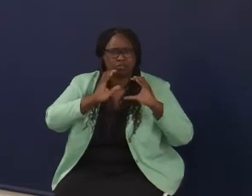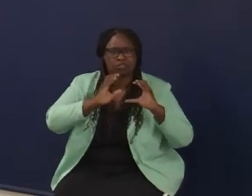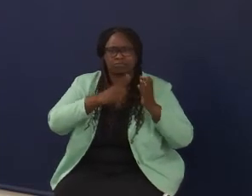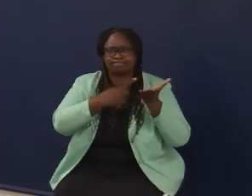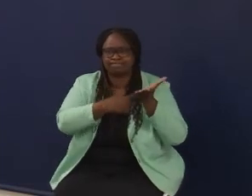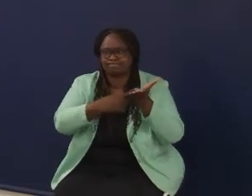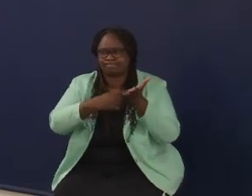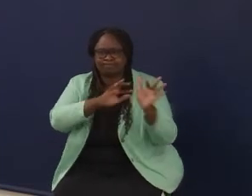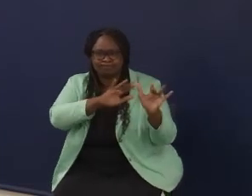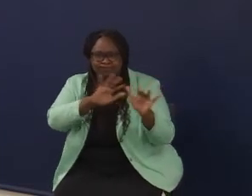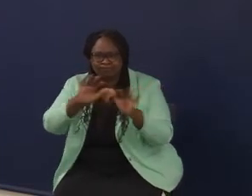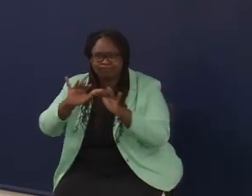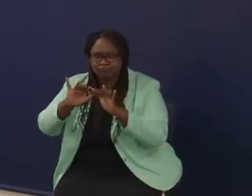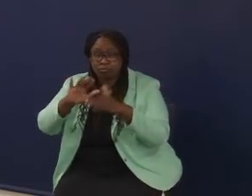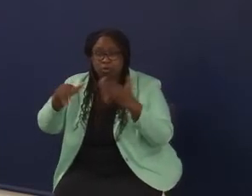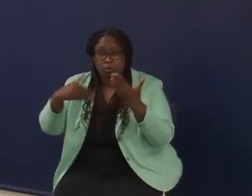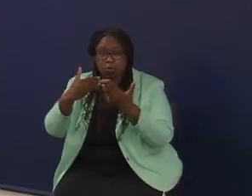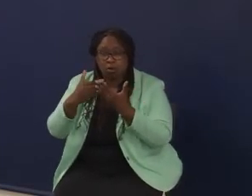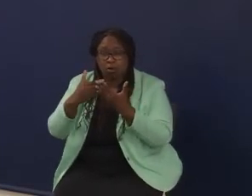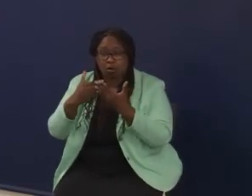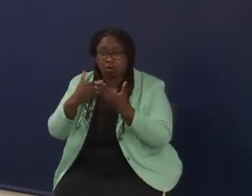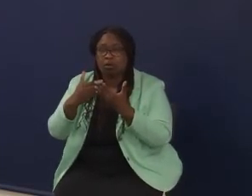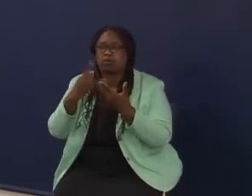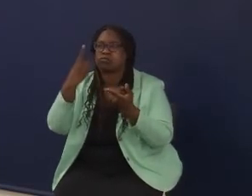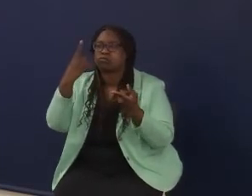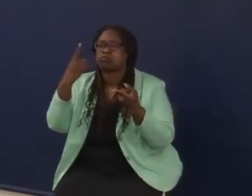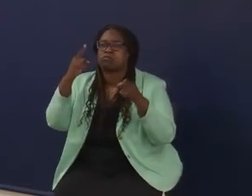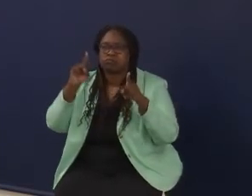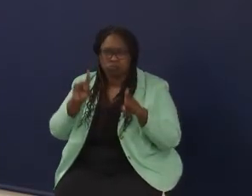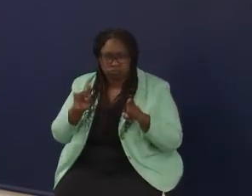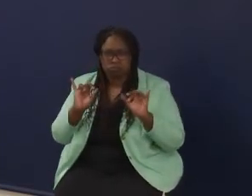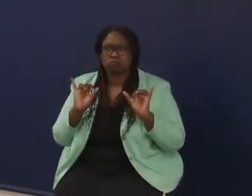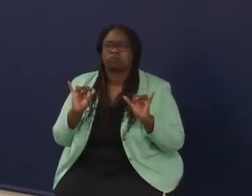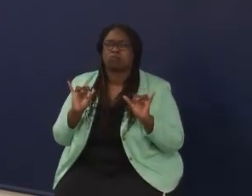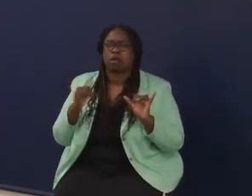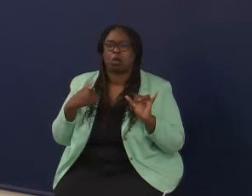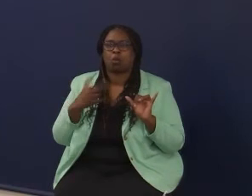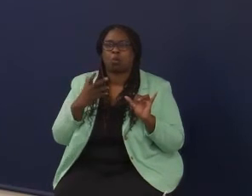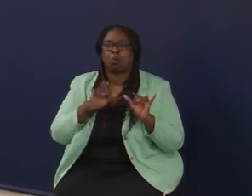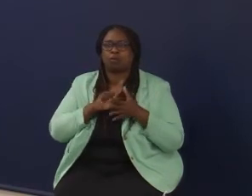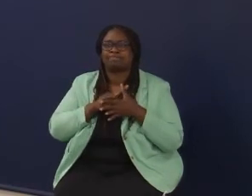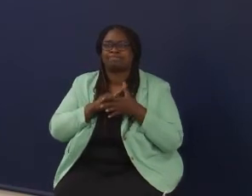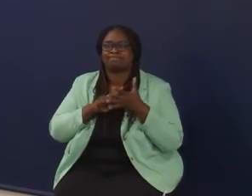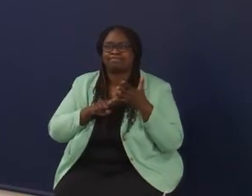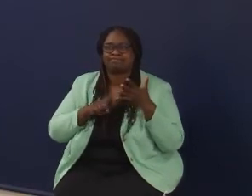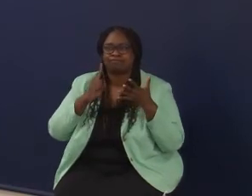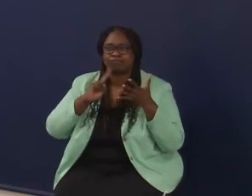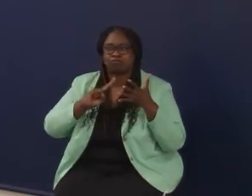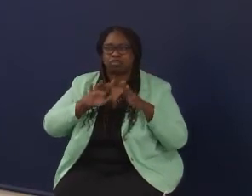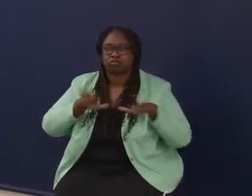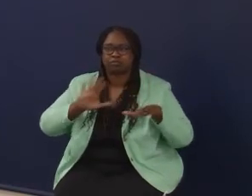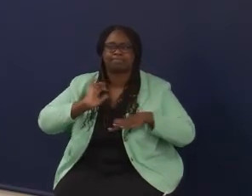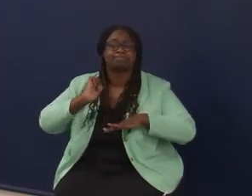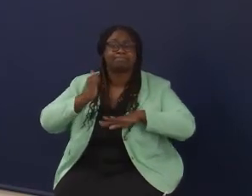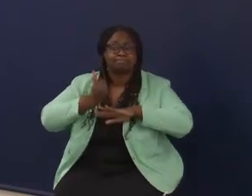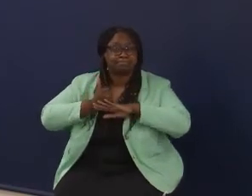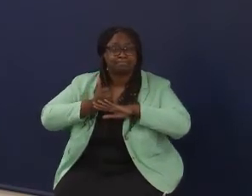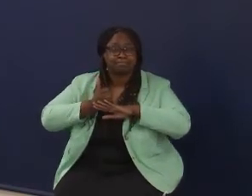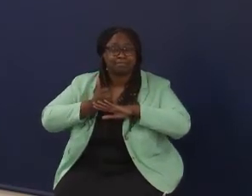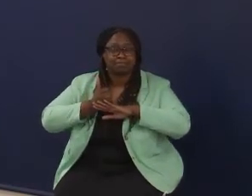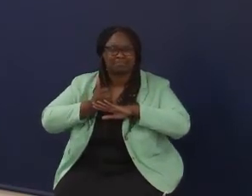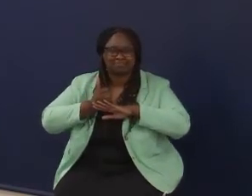conversations sort of help bring everyone to a new page of this is what we actually want for kids in Morehead, right? As they build out that